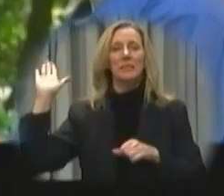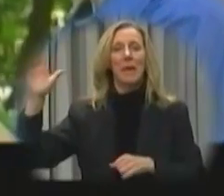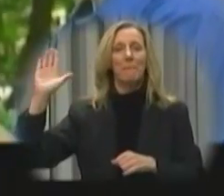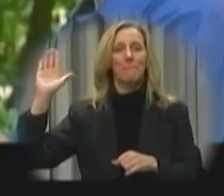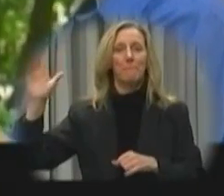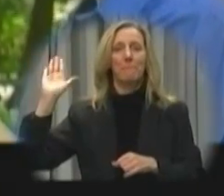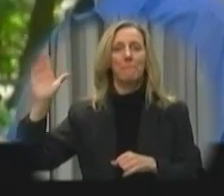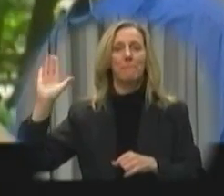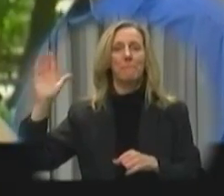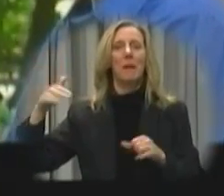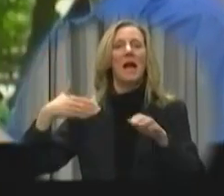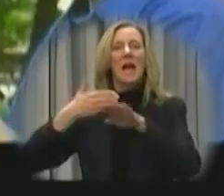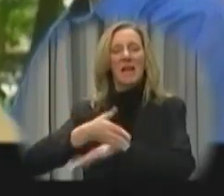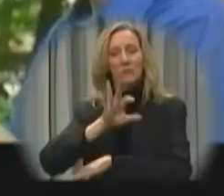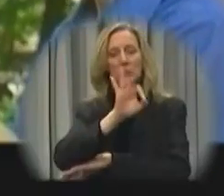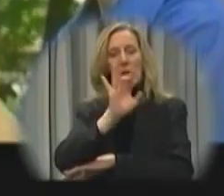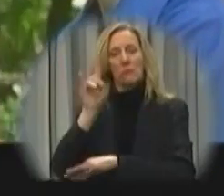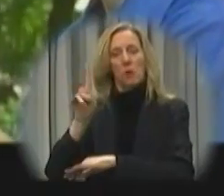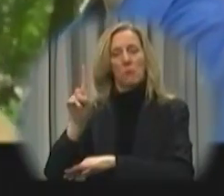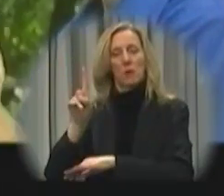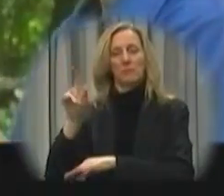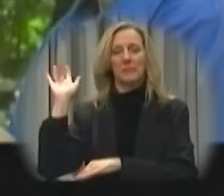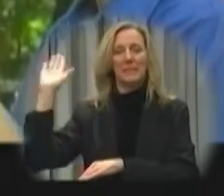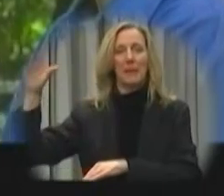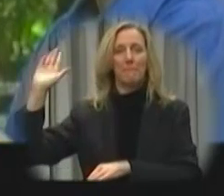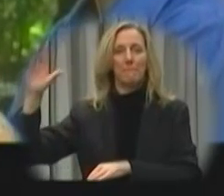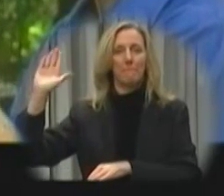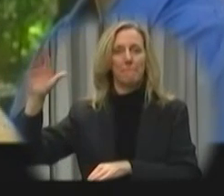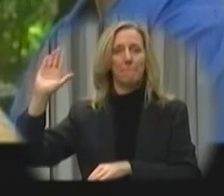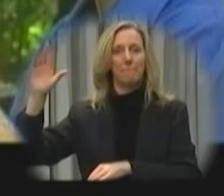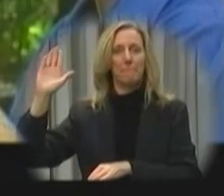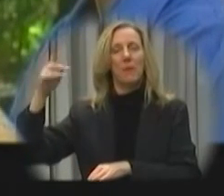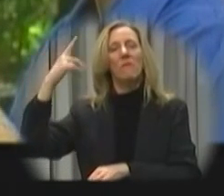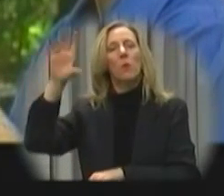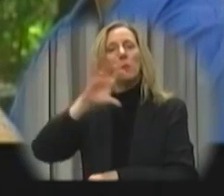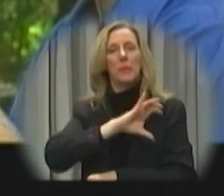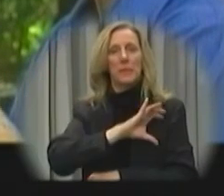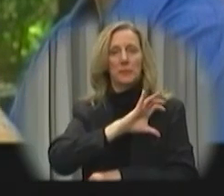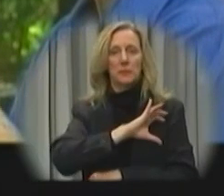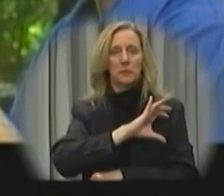continuous single tap after dialing 911 to summon the police.